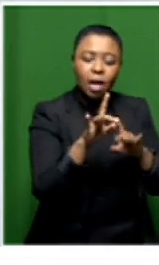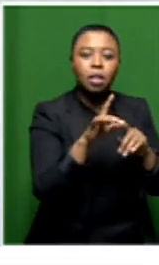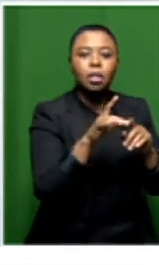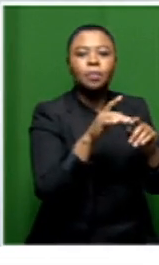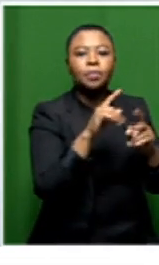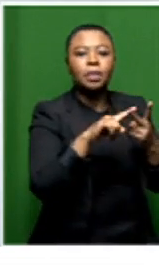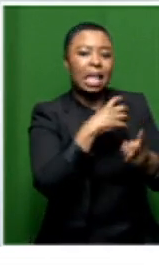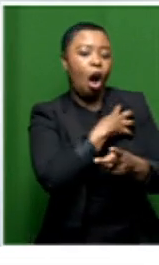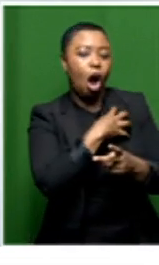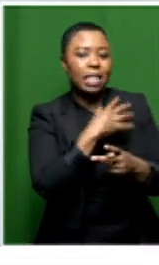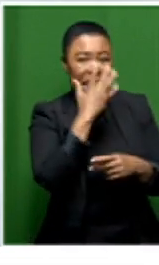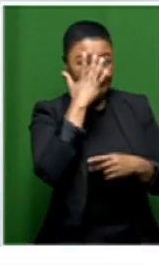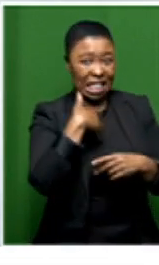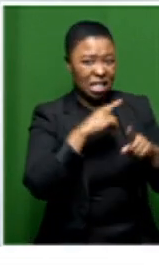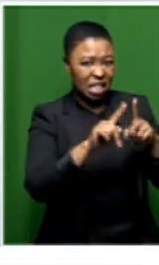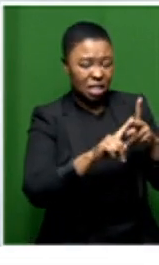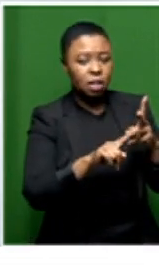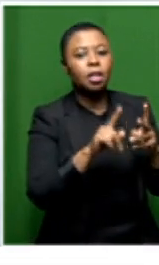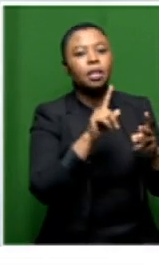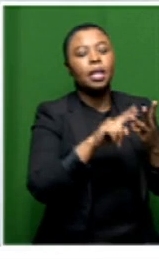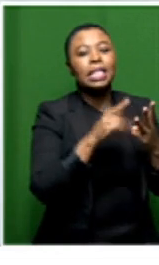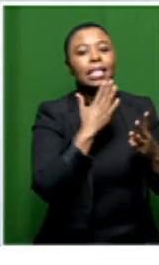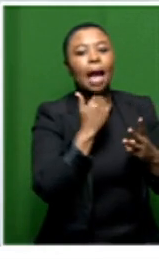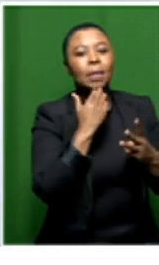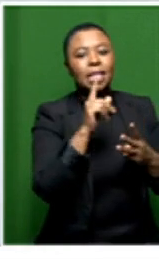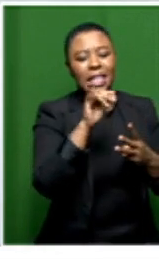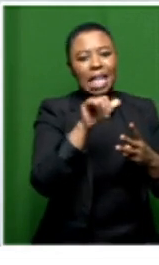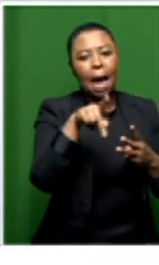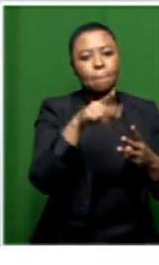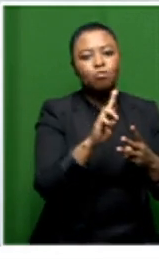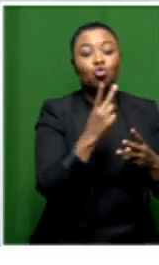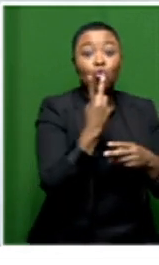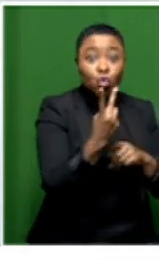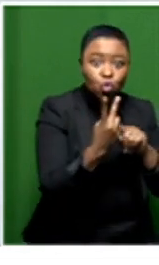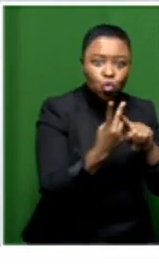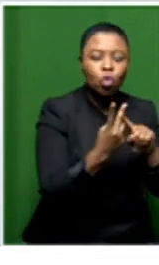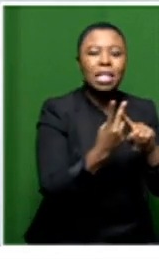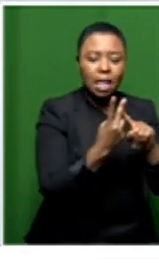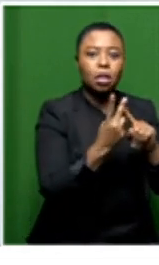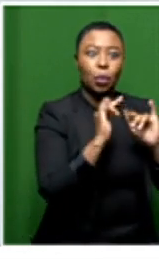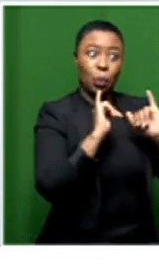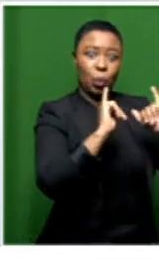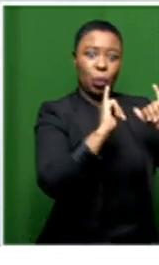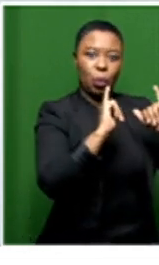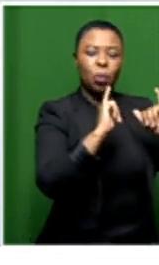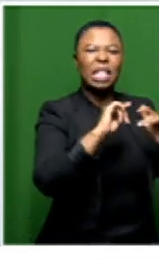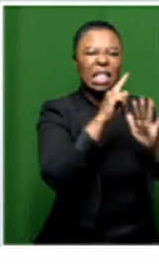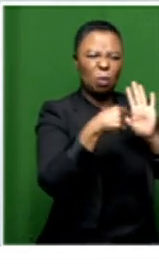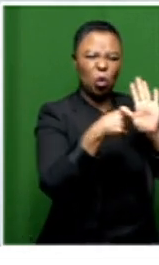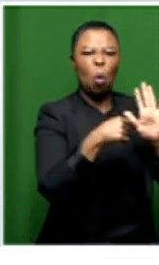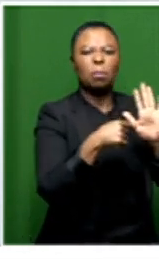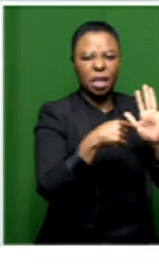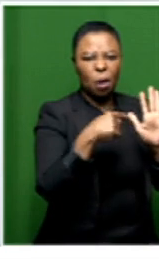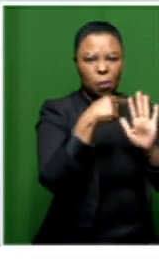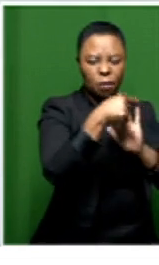cardiovascular conditions especially type 2 diabetes are more prone to severe symptoms when they do